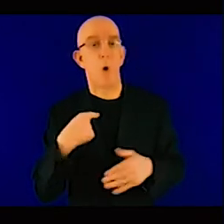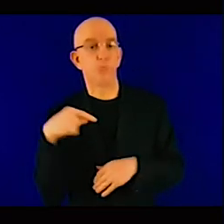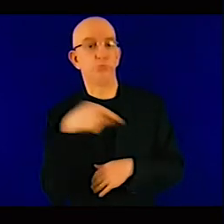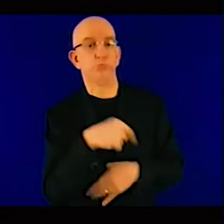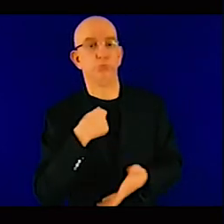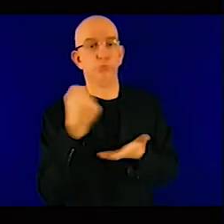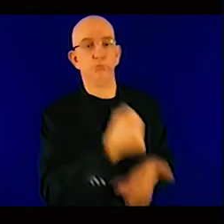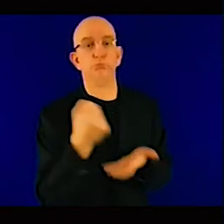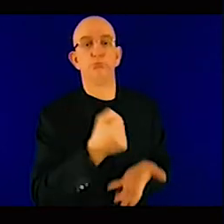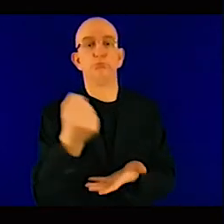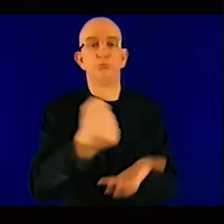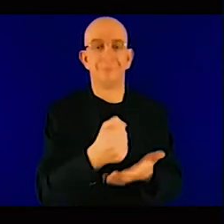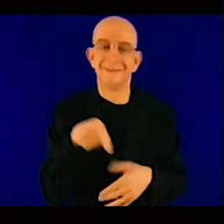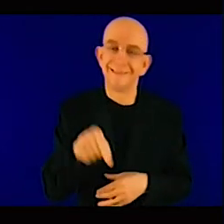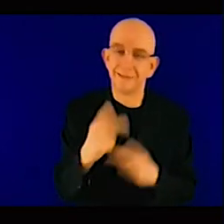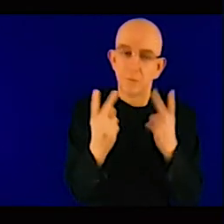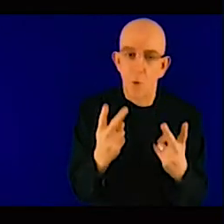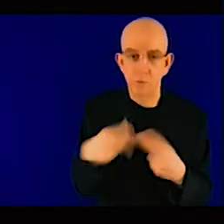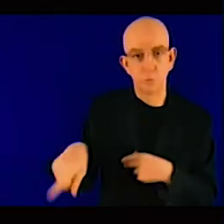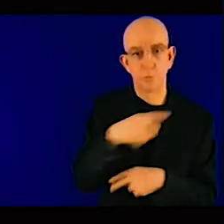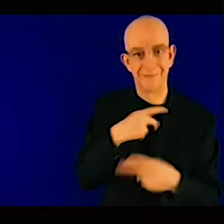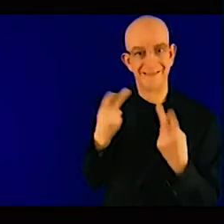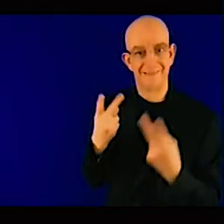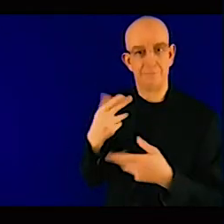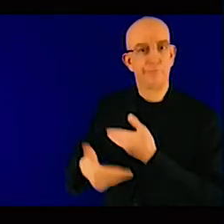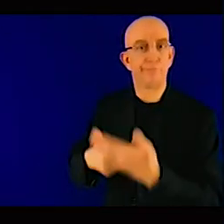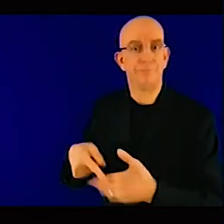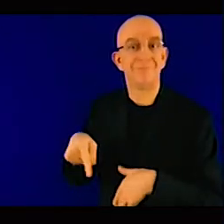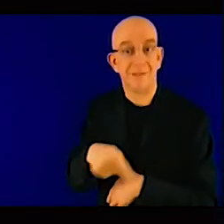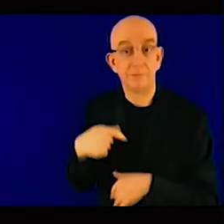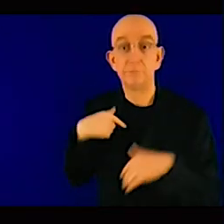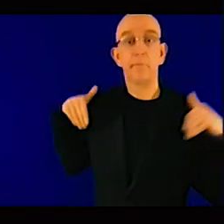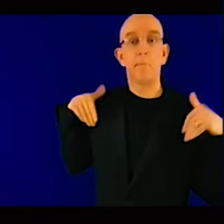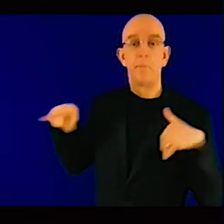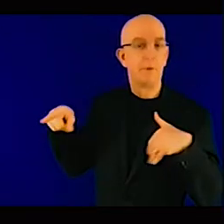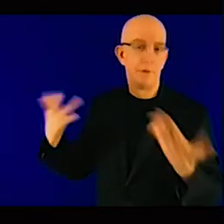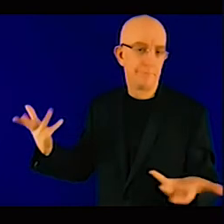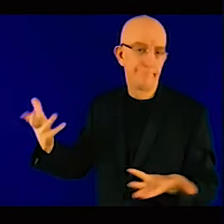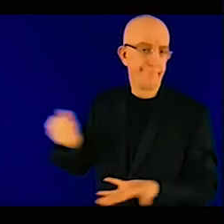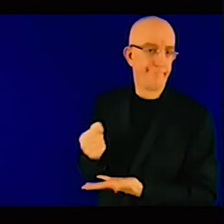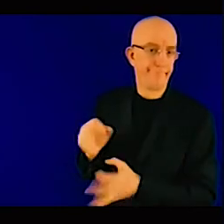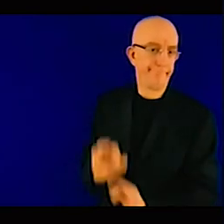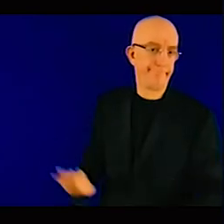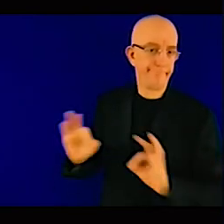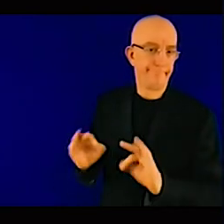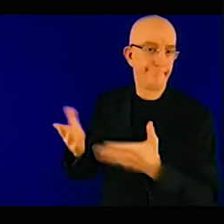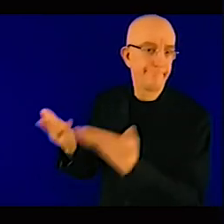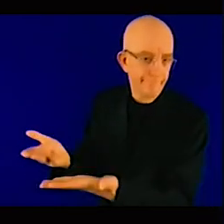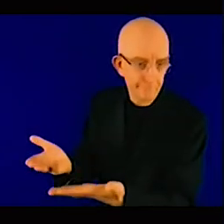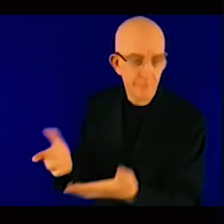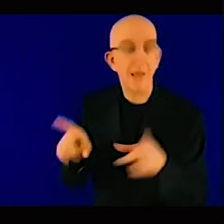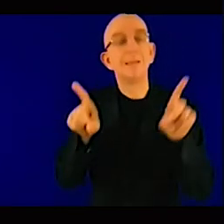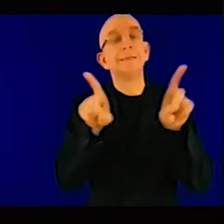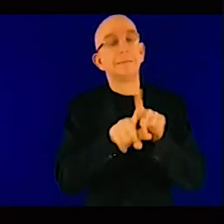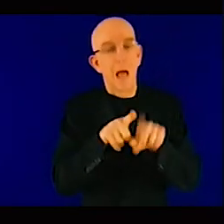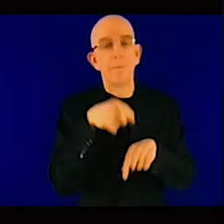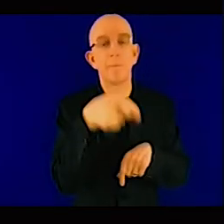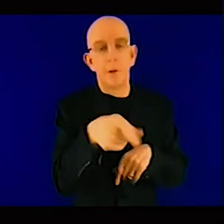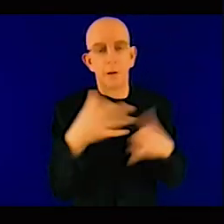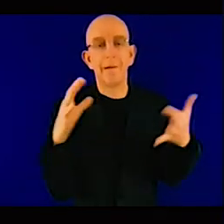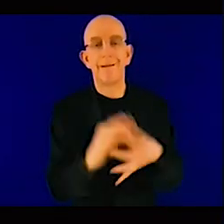local currency debt most of the financiers are international and